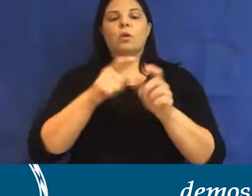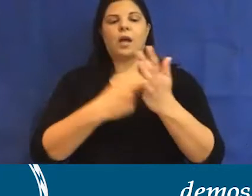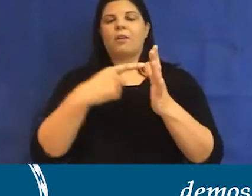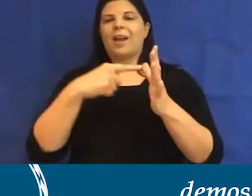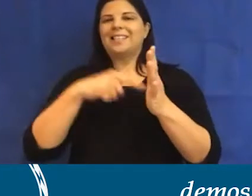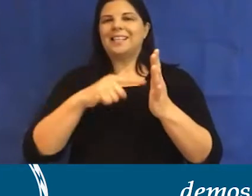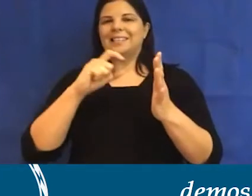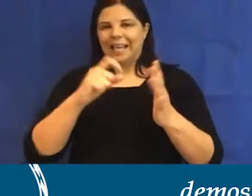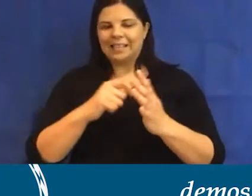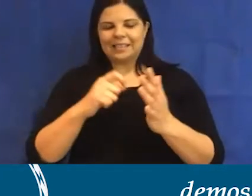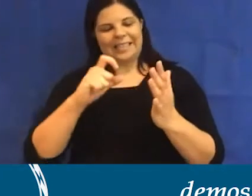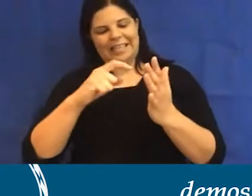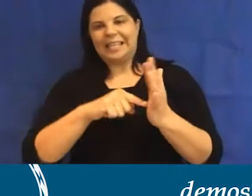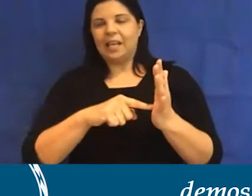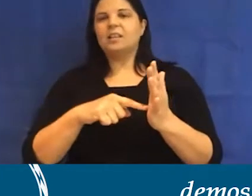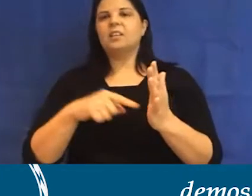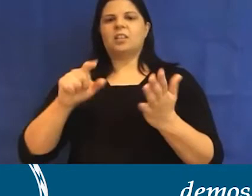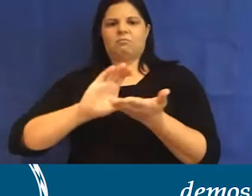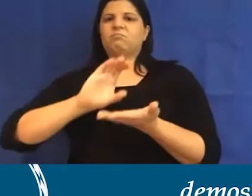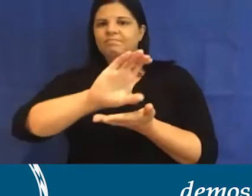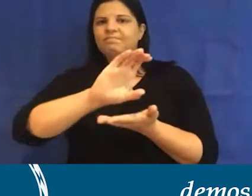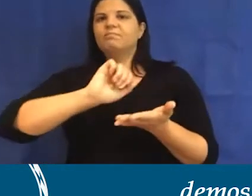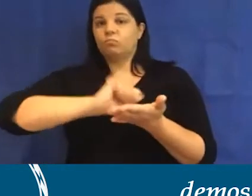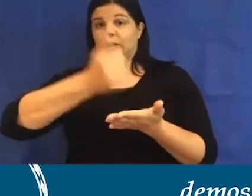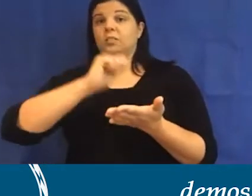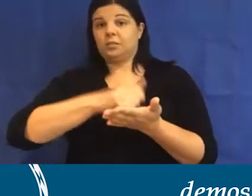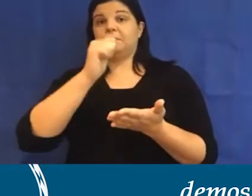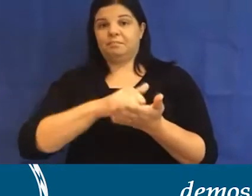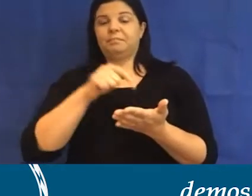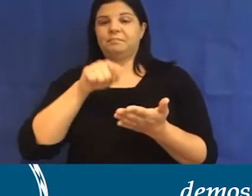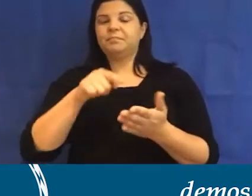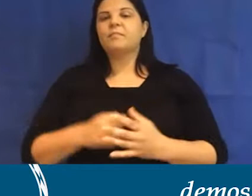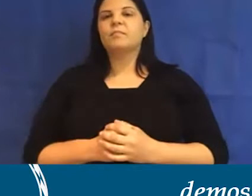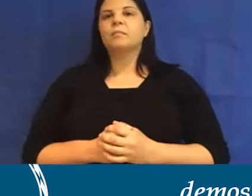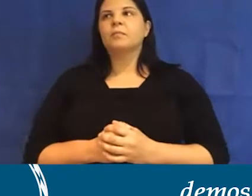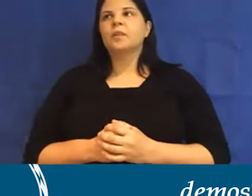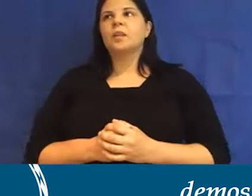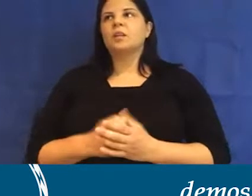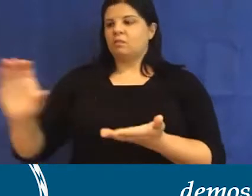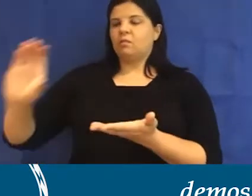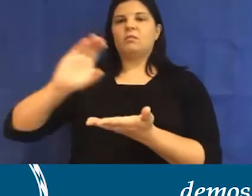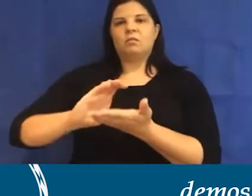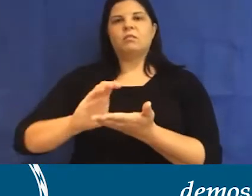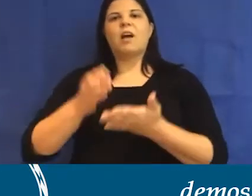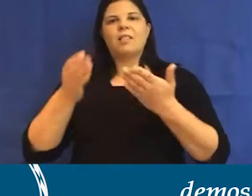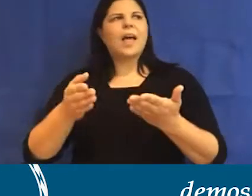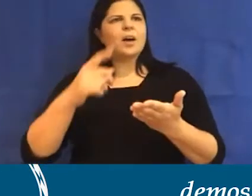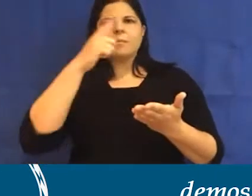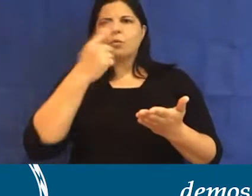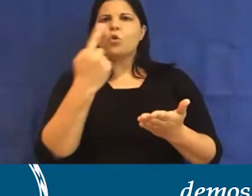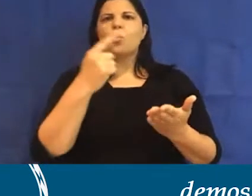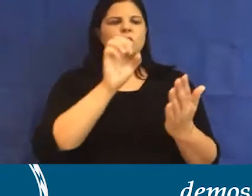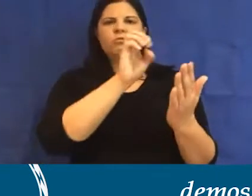the print issue and allowed us to pay our contributors for the first time, which is really